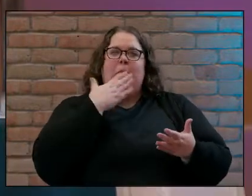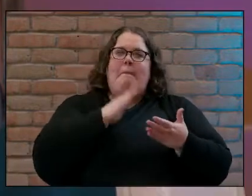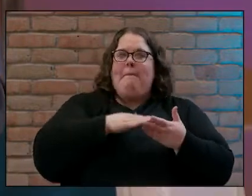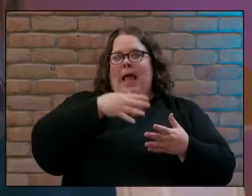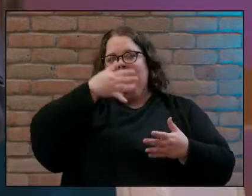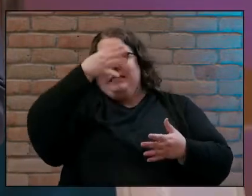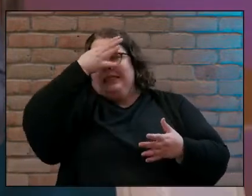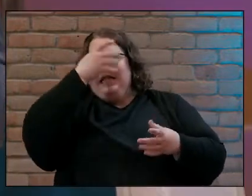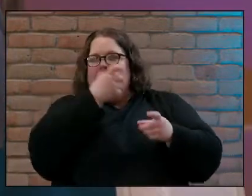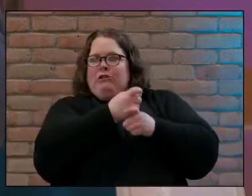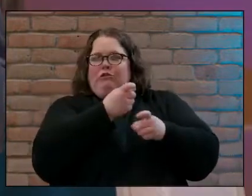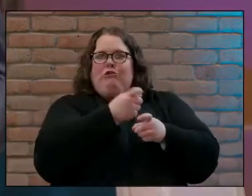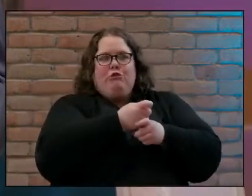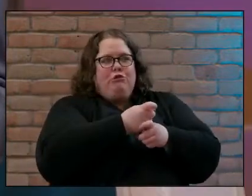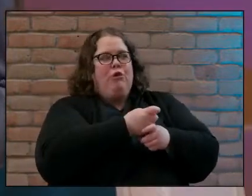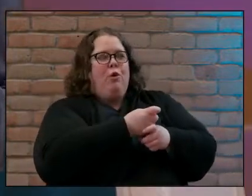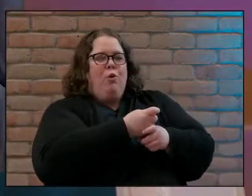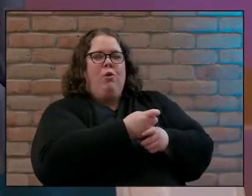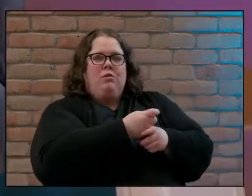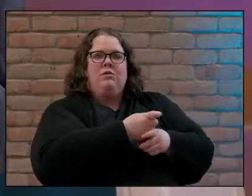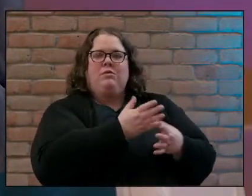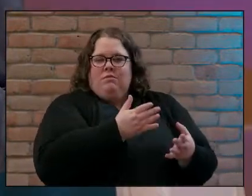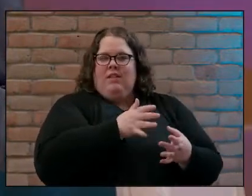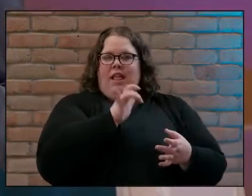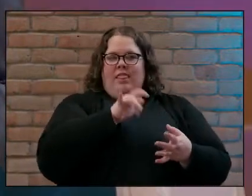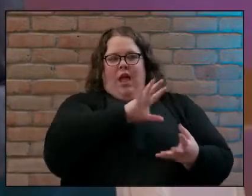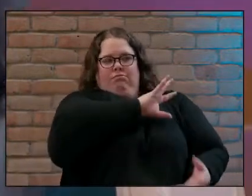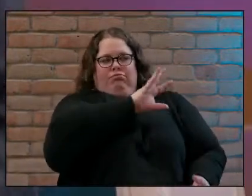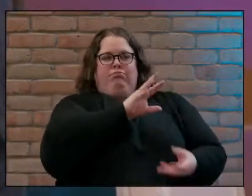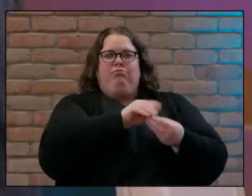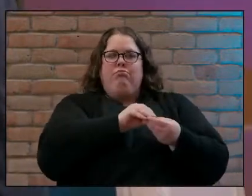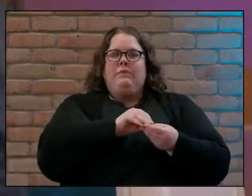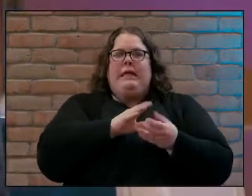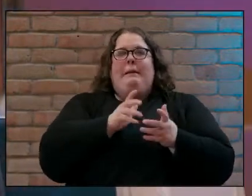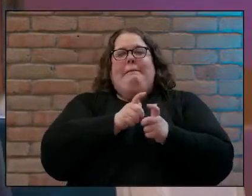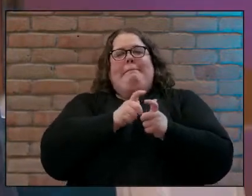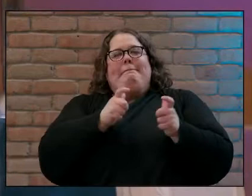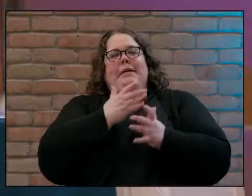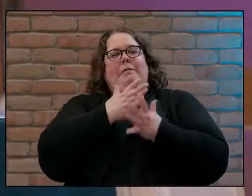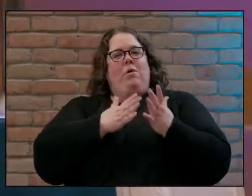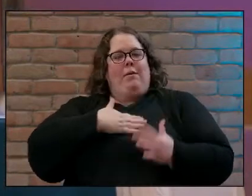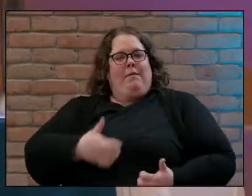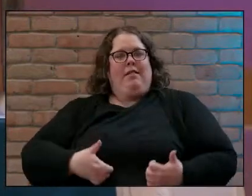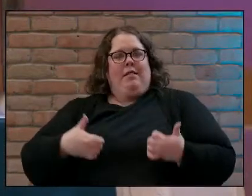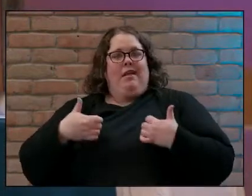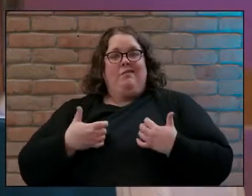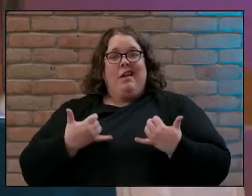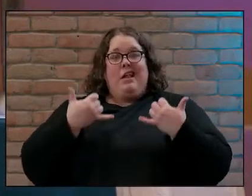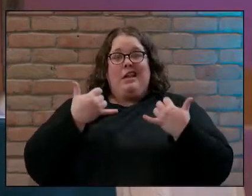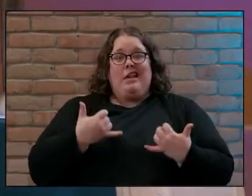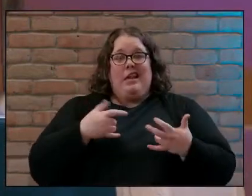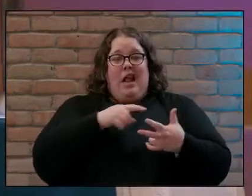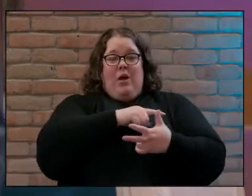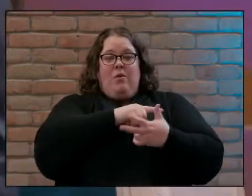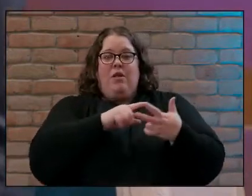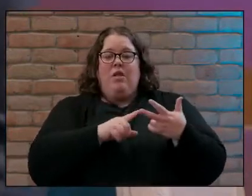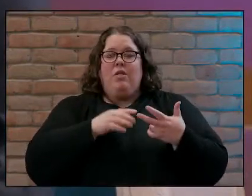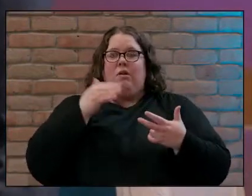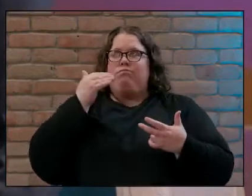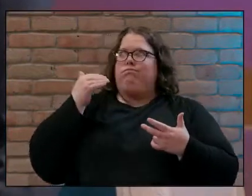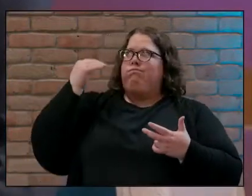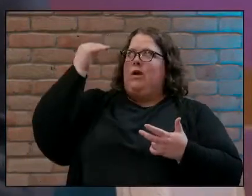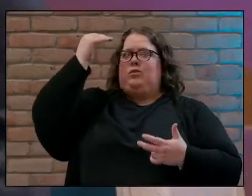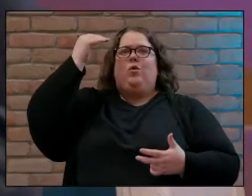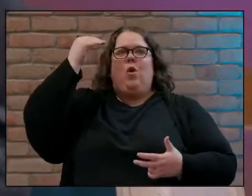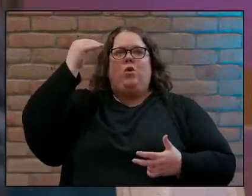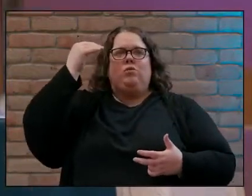that came with being a dad was a big part of my life but my boys are all grown now they're out of the house and beginning lives of